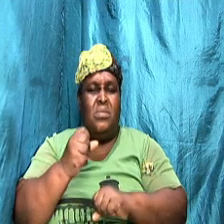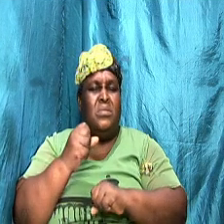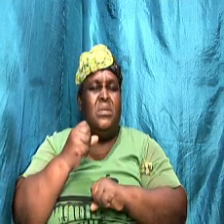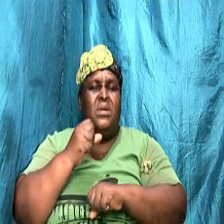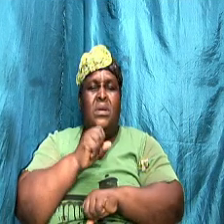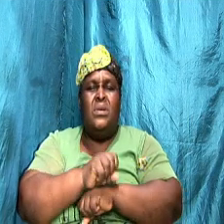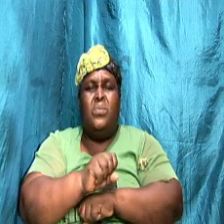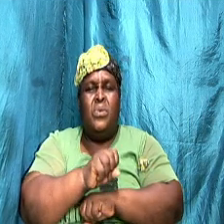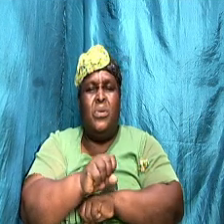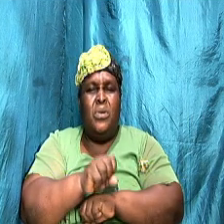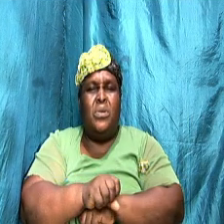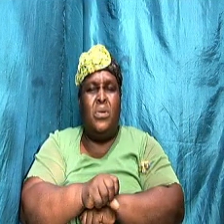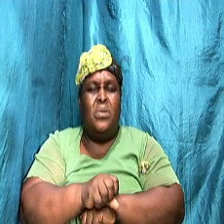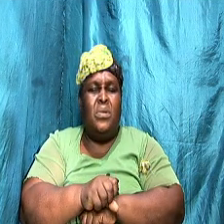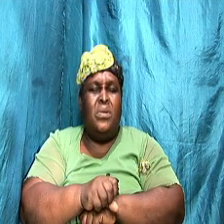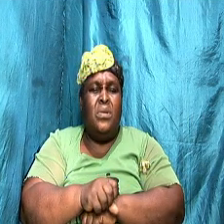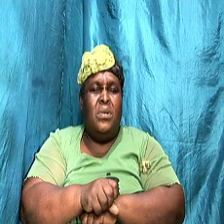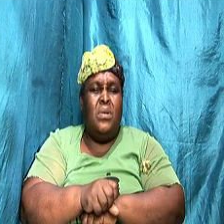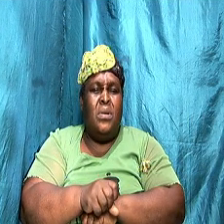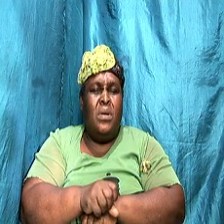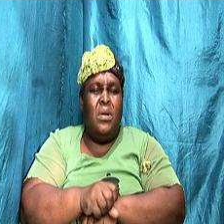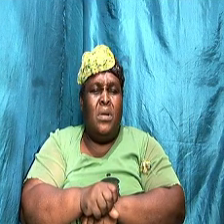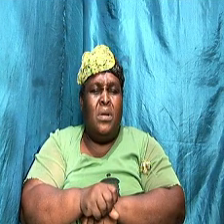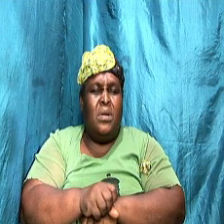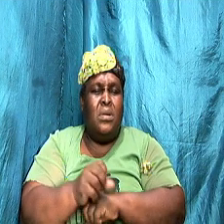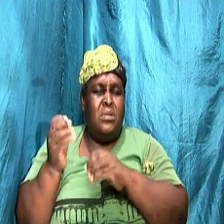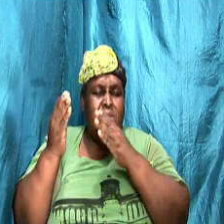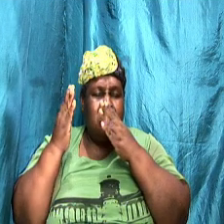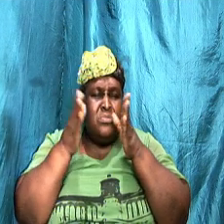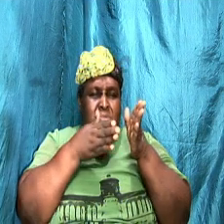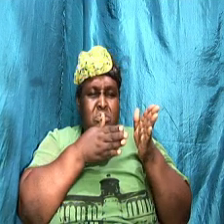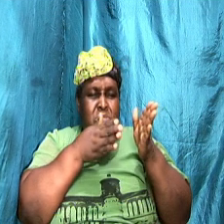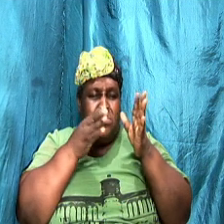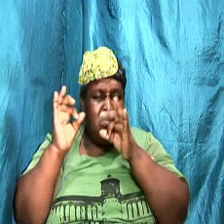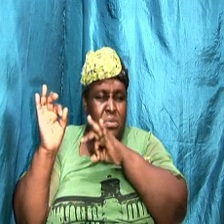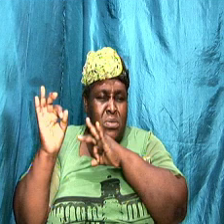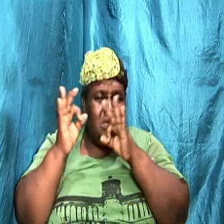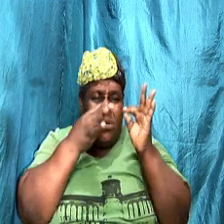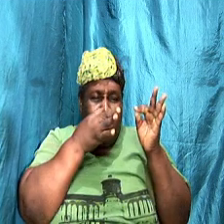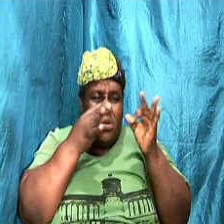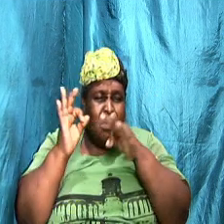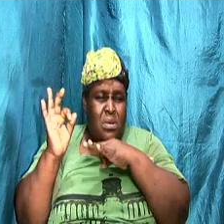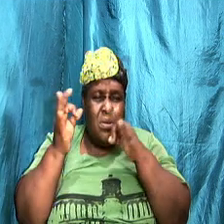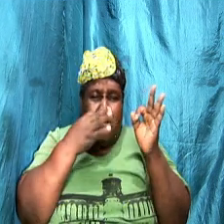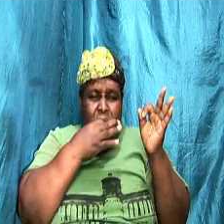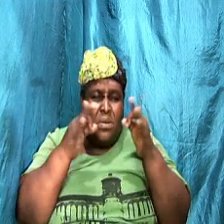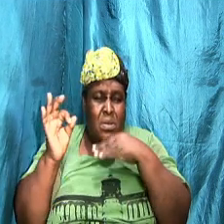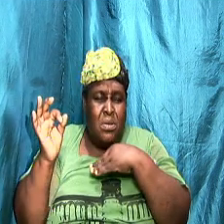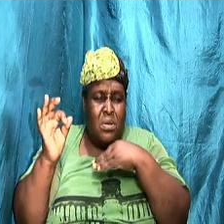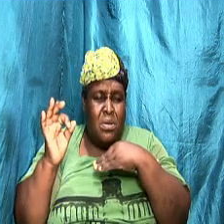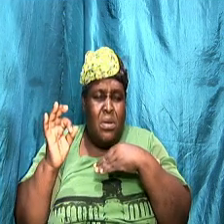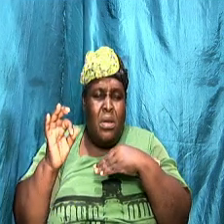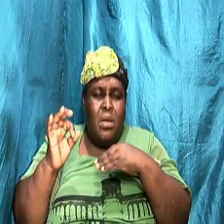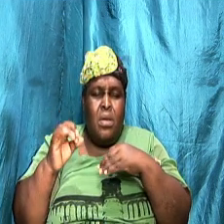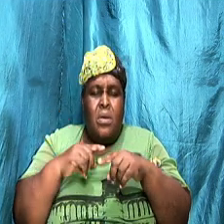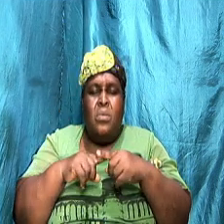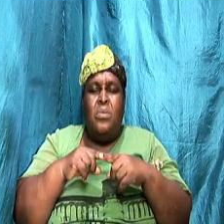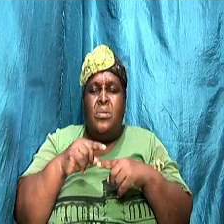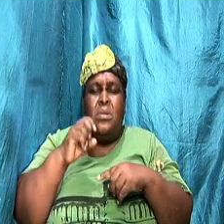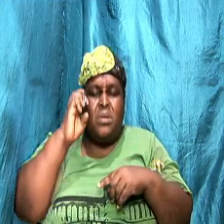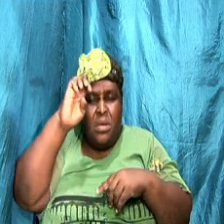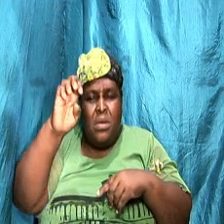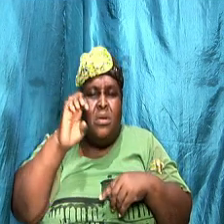talking. This will just cause more frustration. Maintaining eye contact is important.